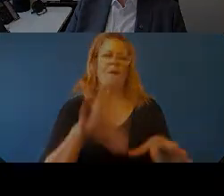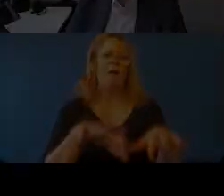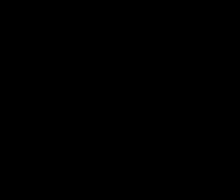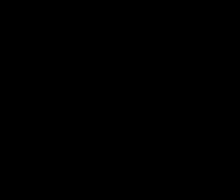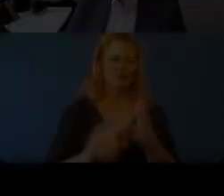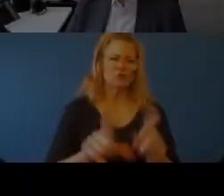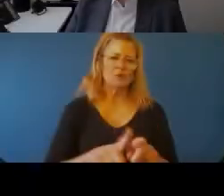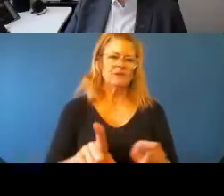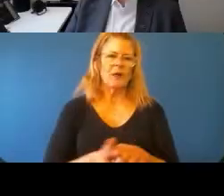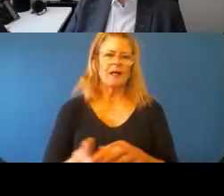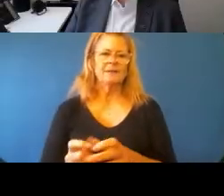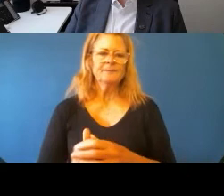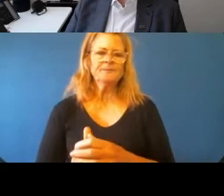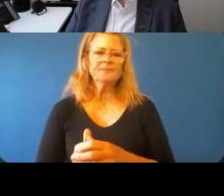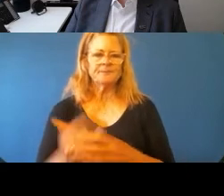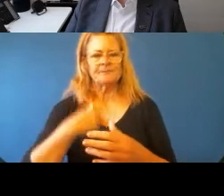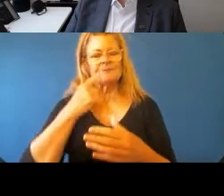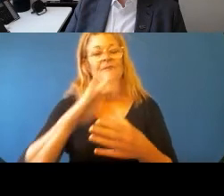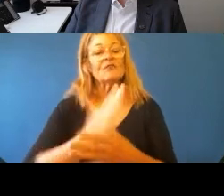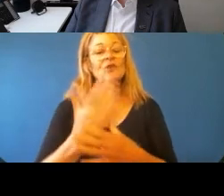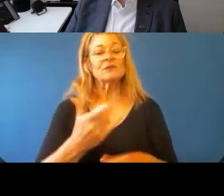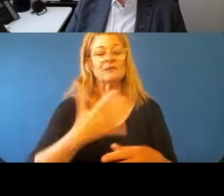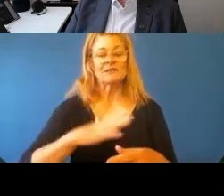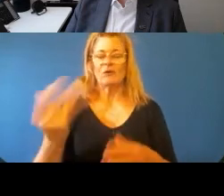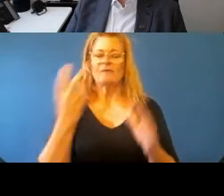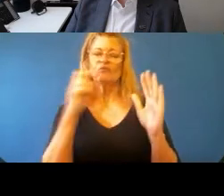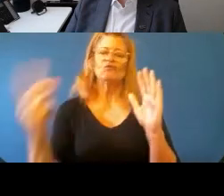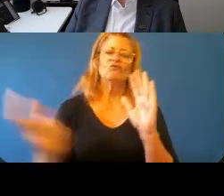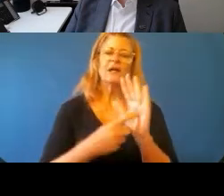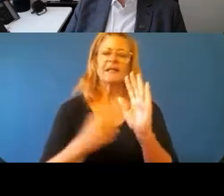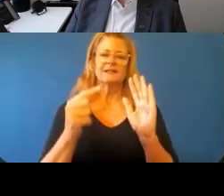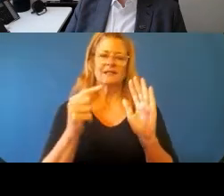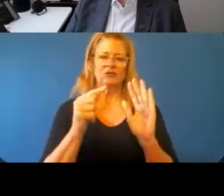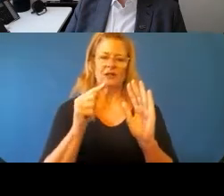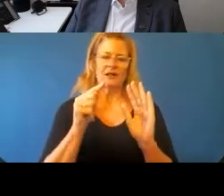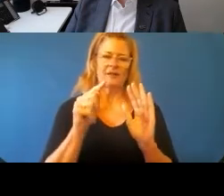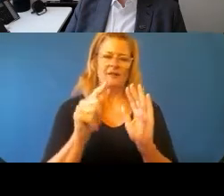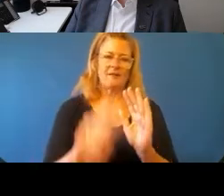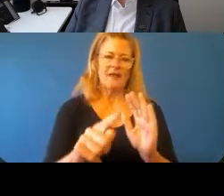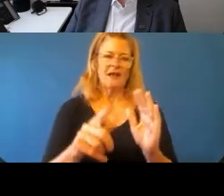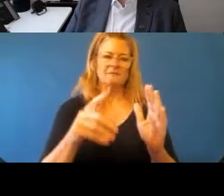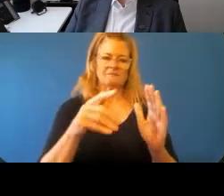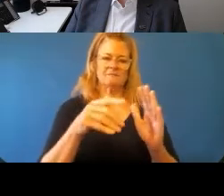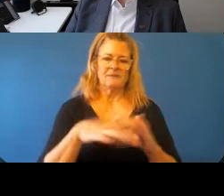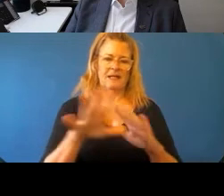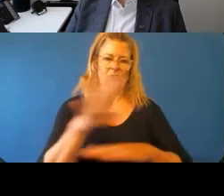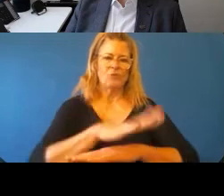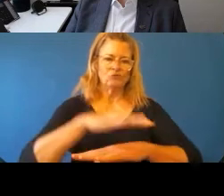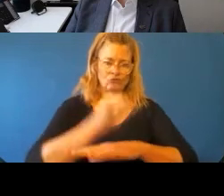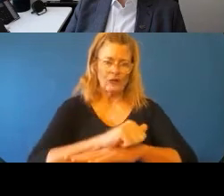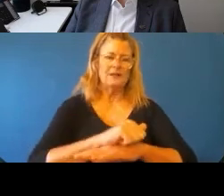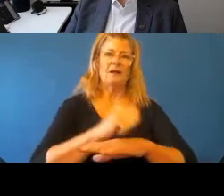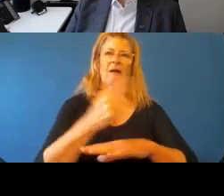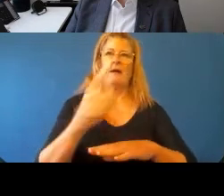as well? I think first and foremost, there needs to be a recognition of, in the Australian context, but everywhere